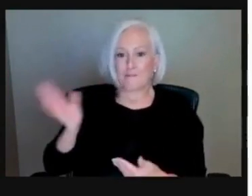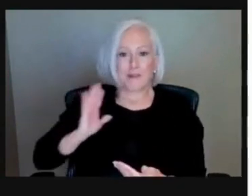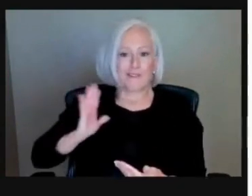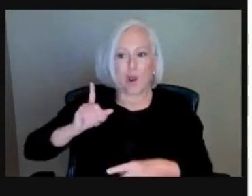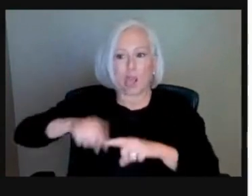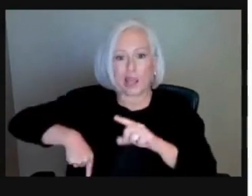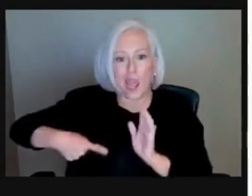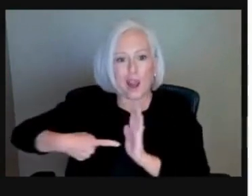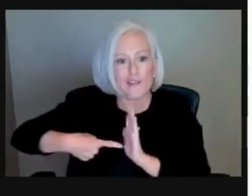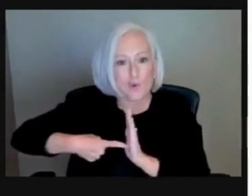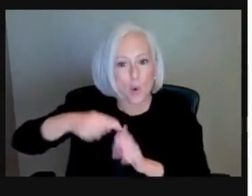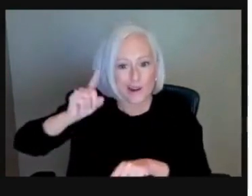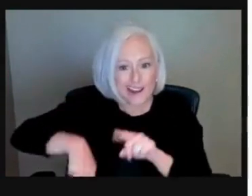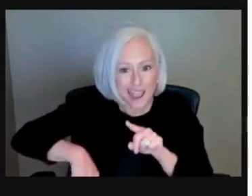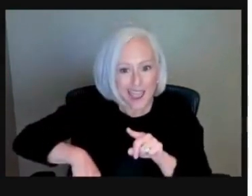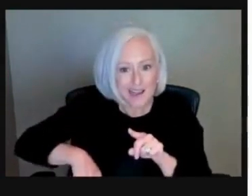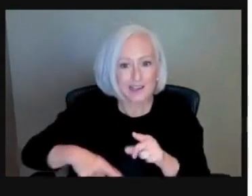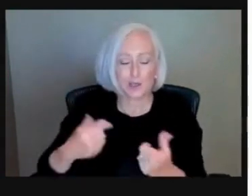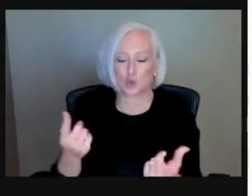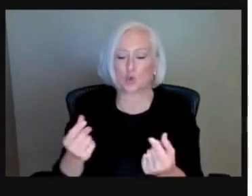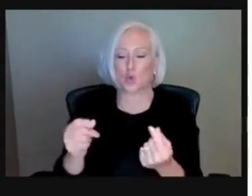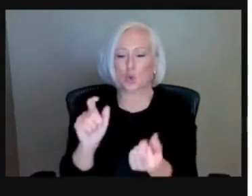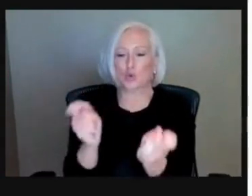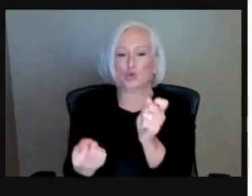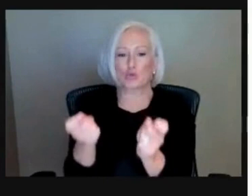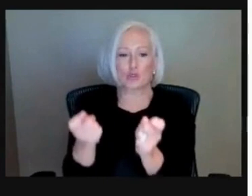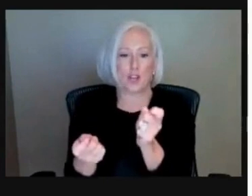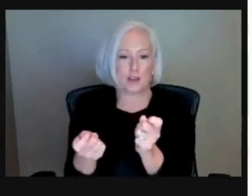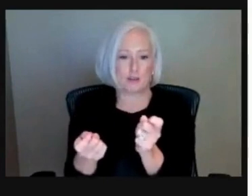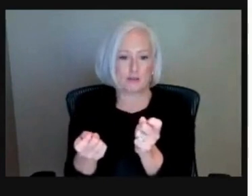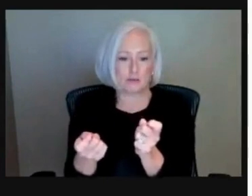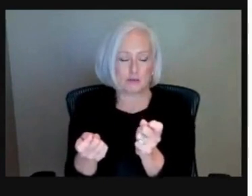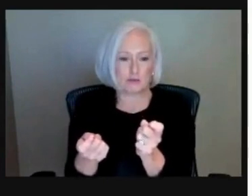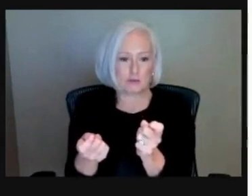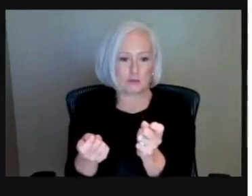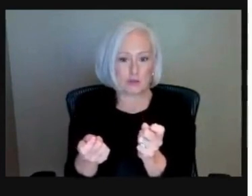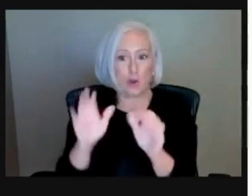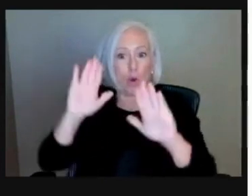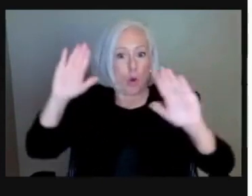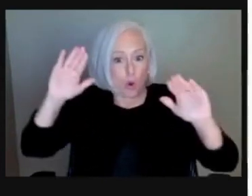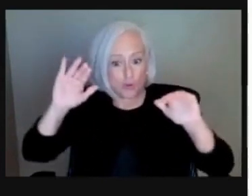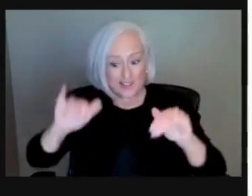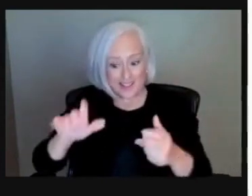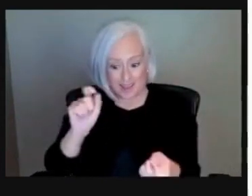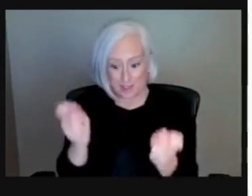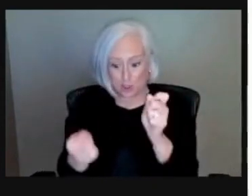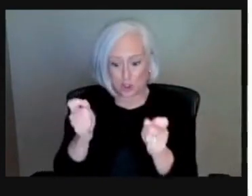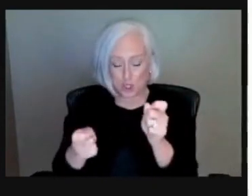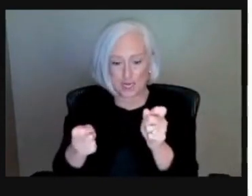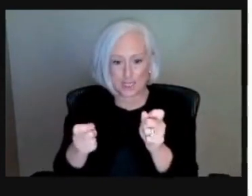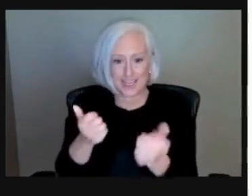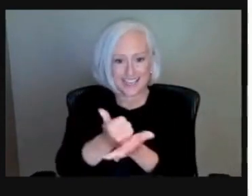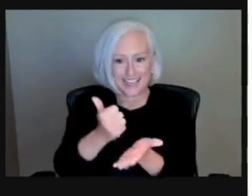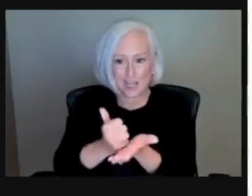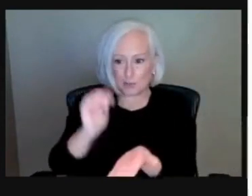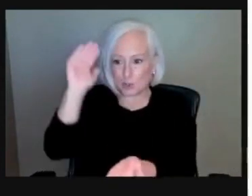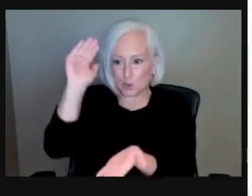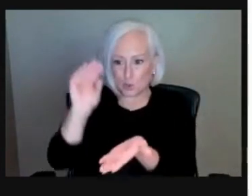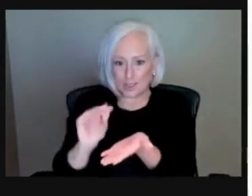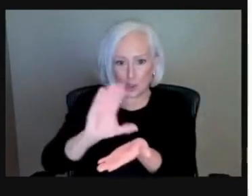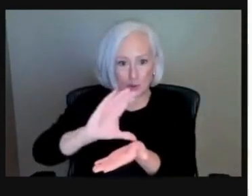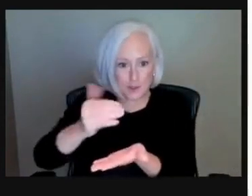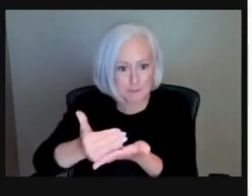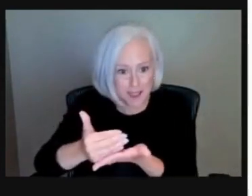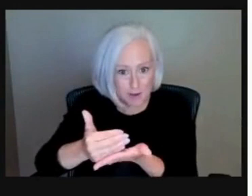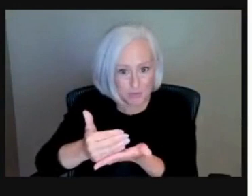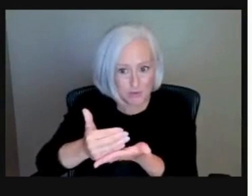the past two that I had. So a modification can hopefully help in reducing that payment, sending your loan back